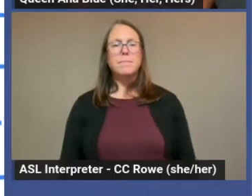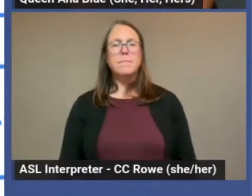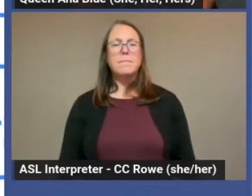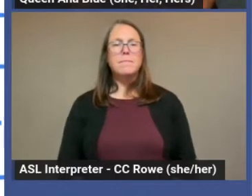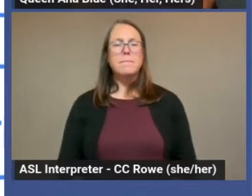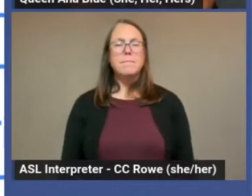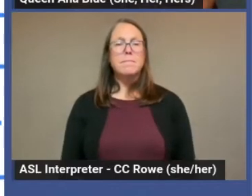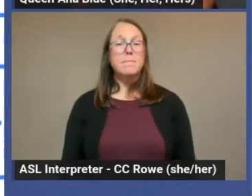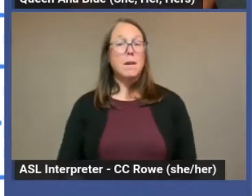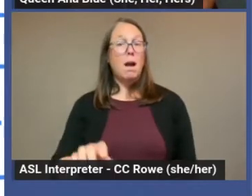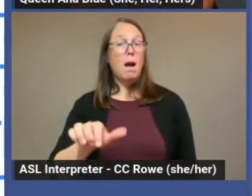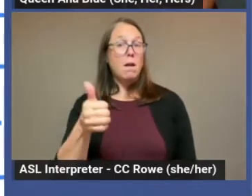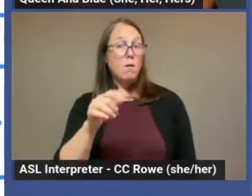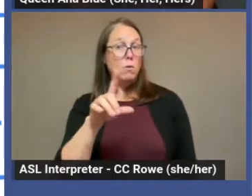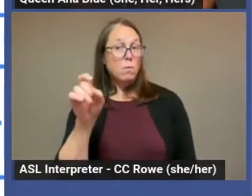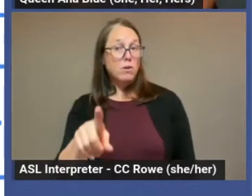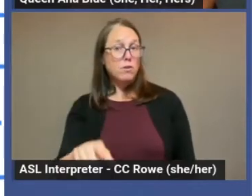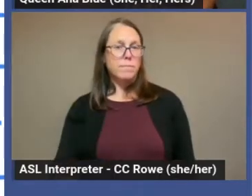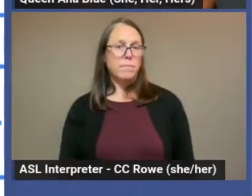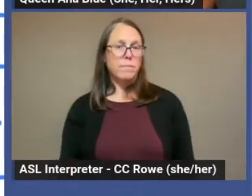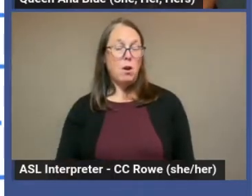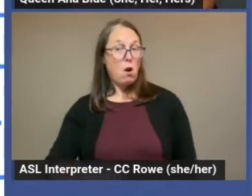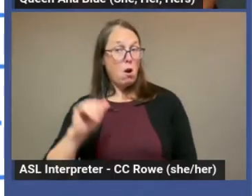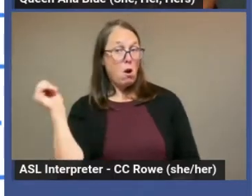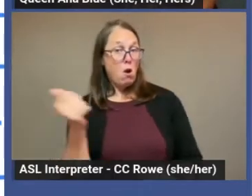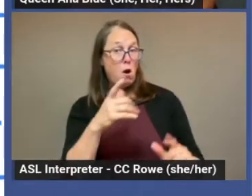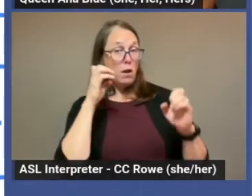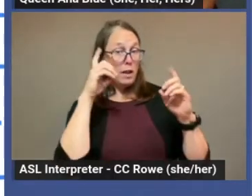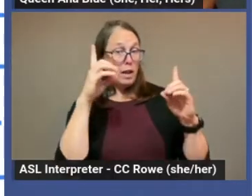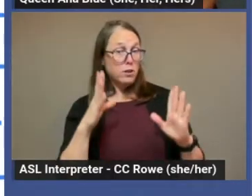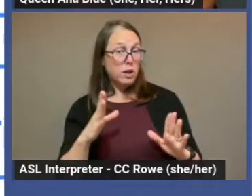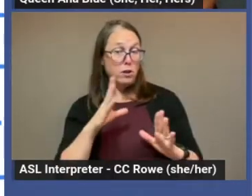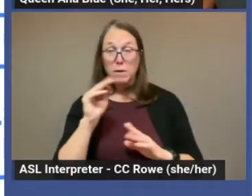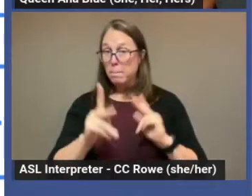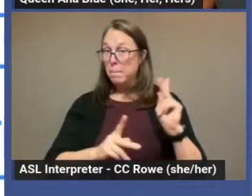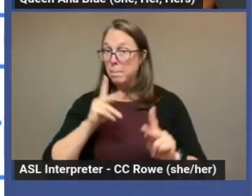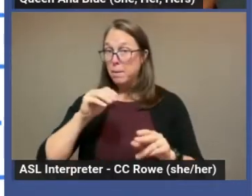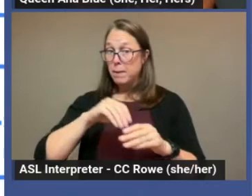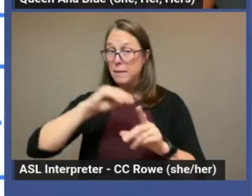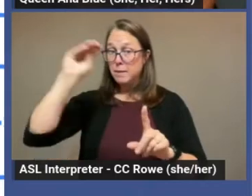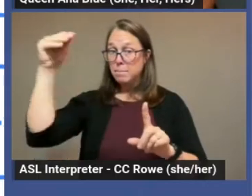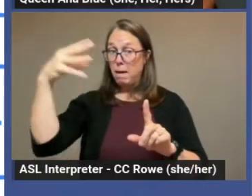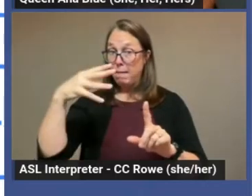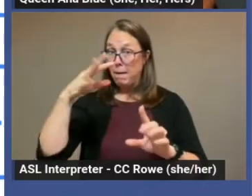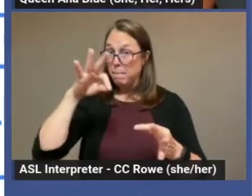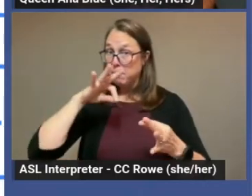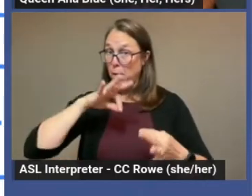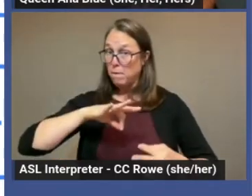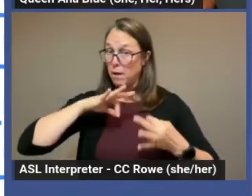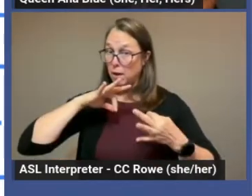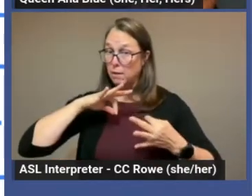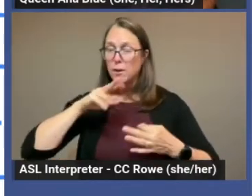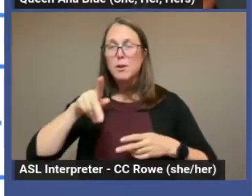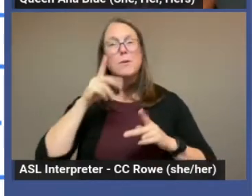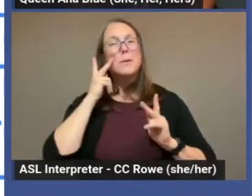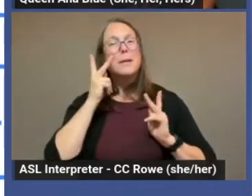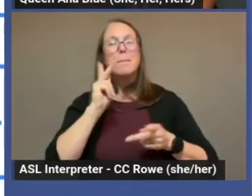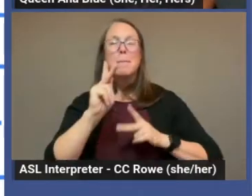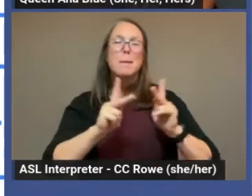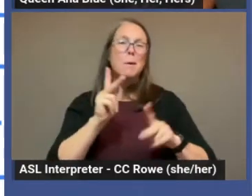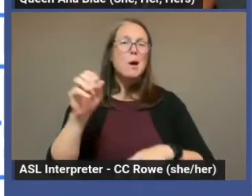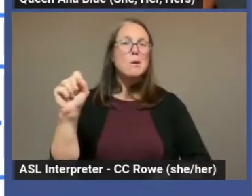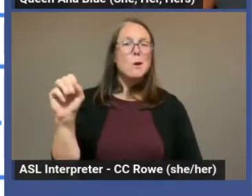Question for you. Are all educators and people in the spotlight, perfect people? You see these people on social media